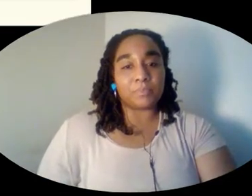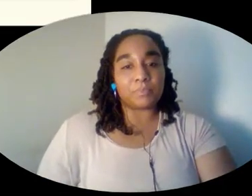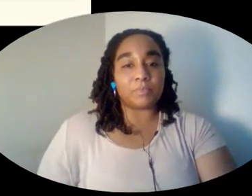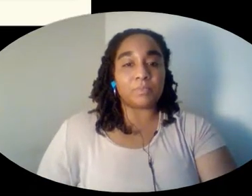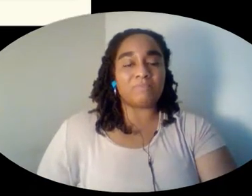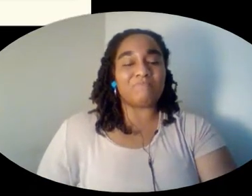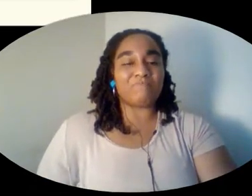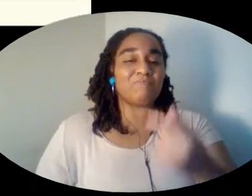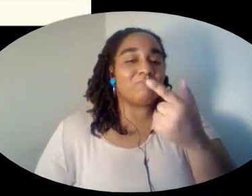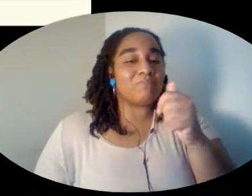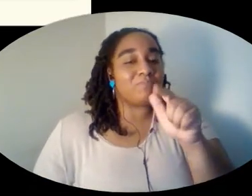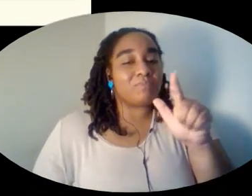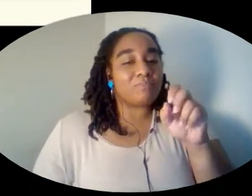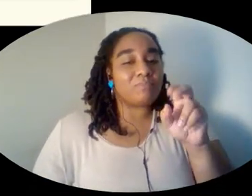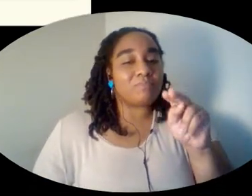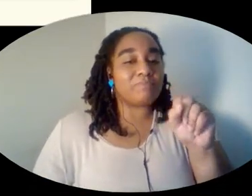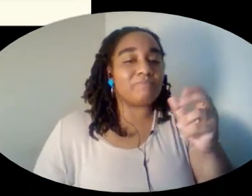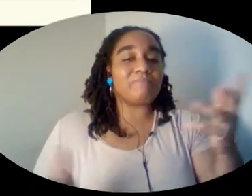What are gallons?